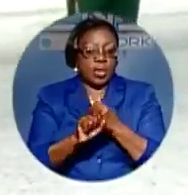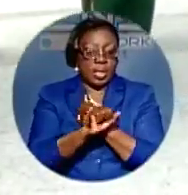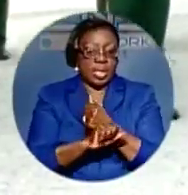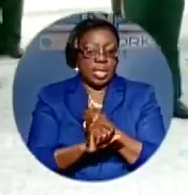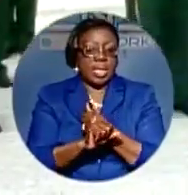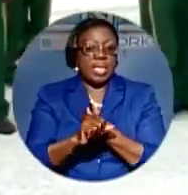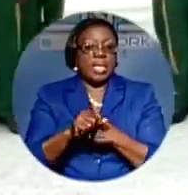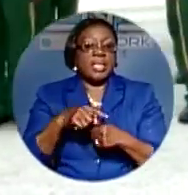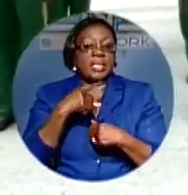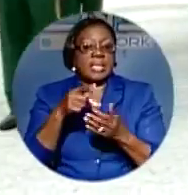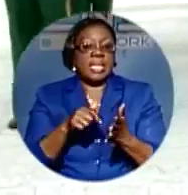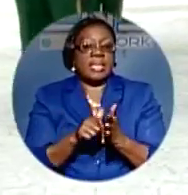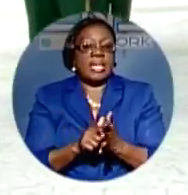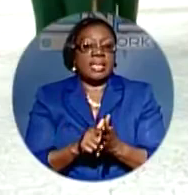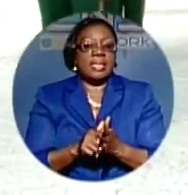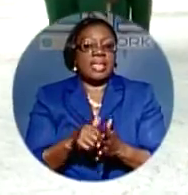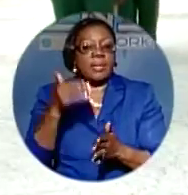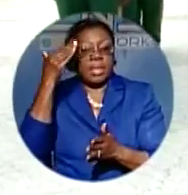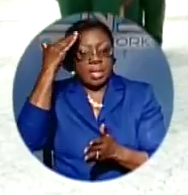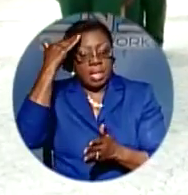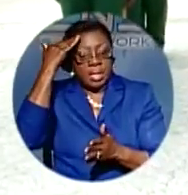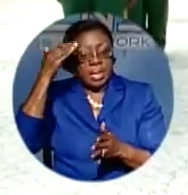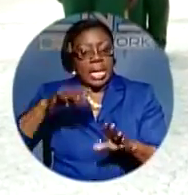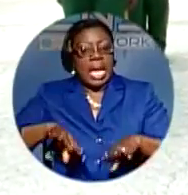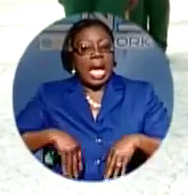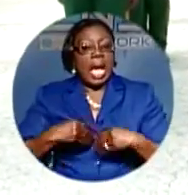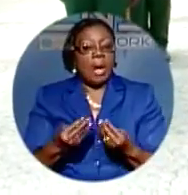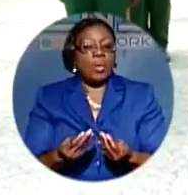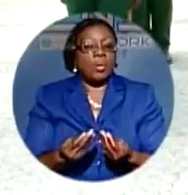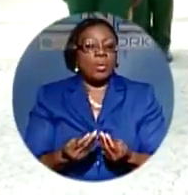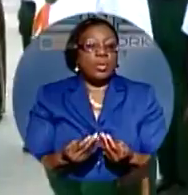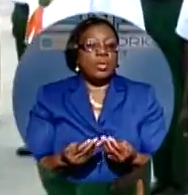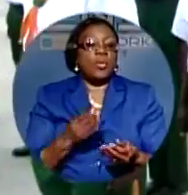be good leaders. He highlighted some of the accomplishments over the years.